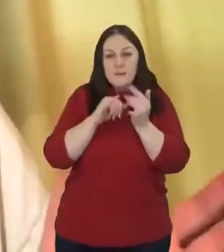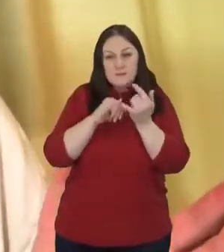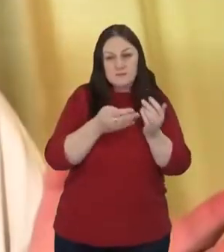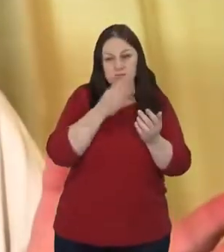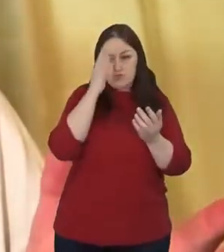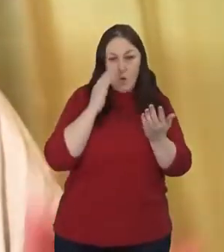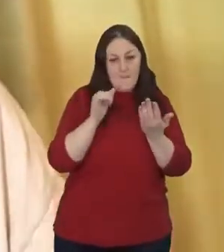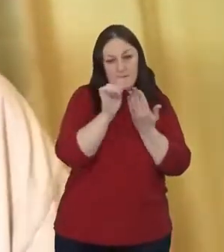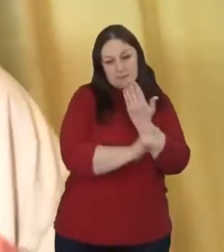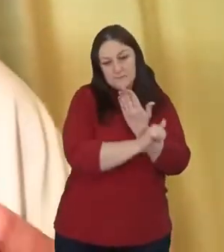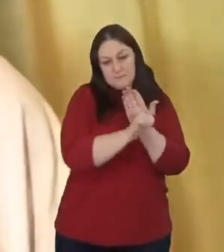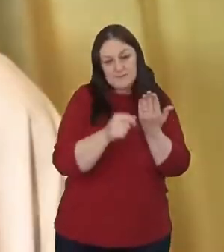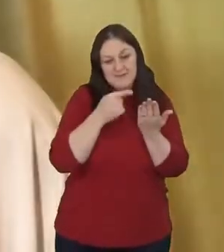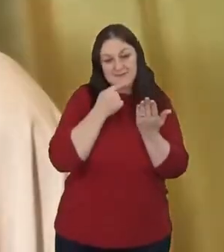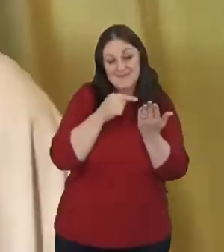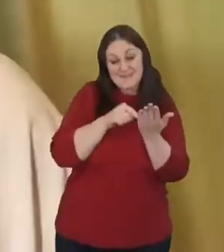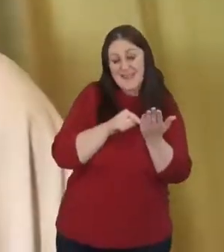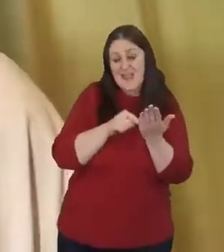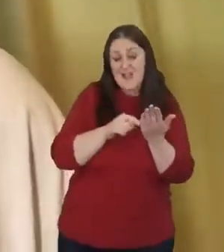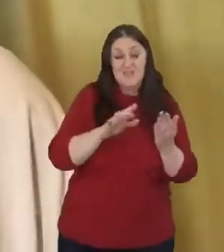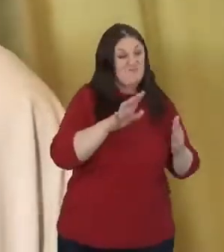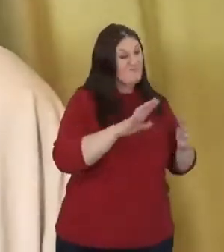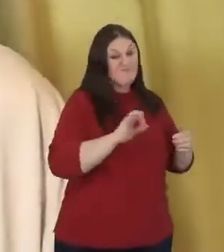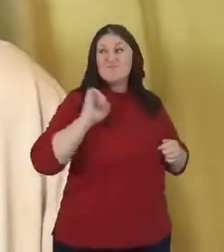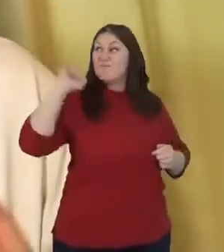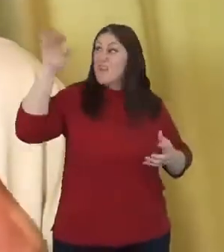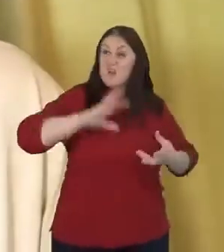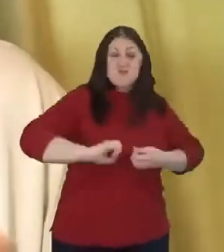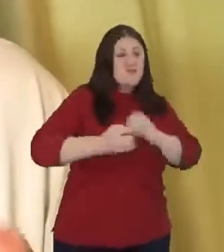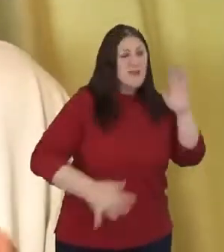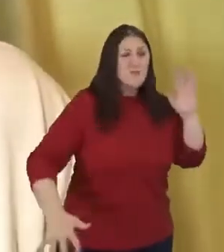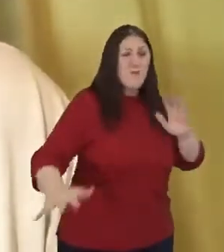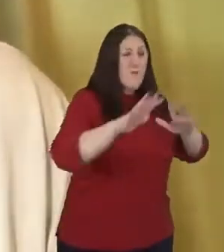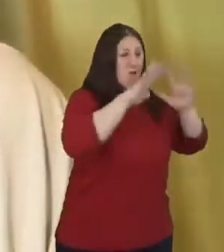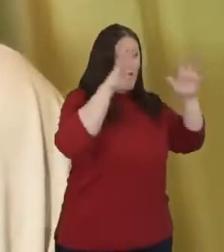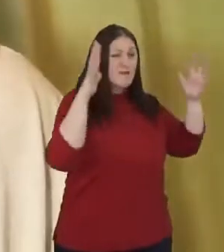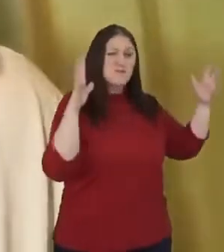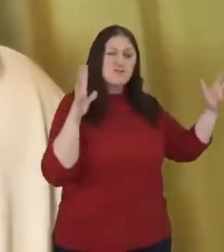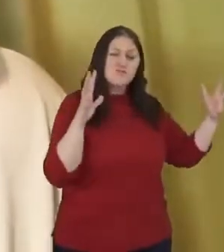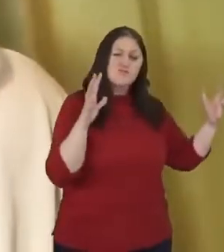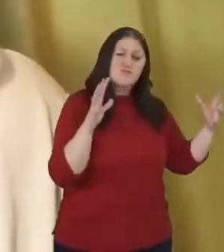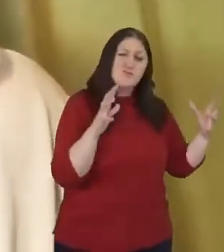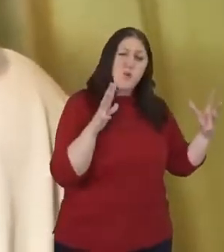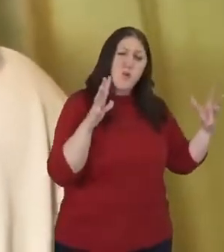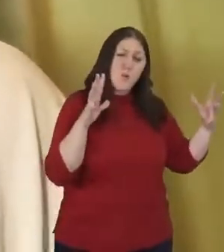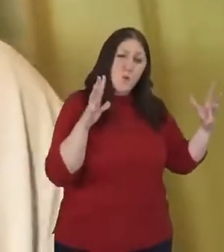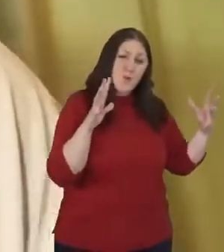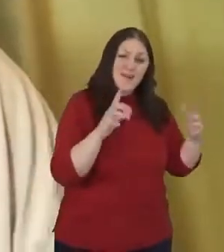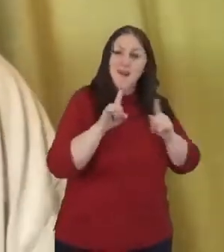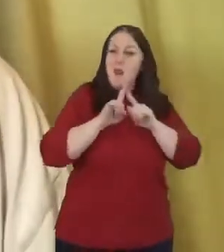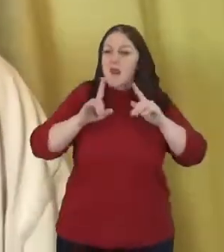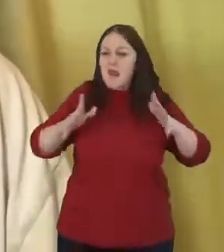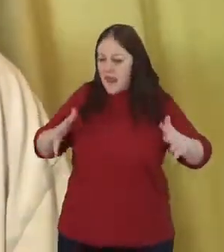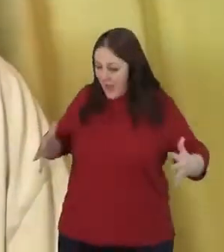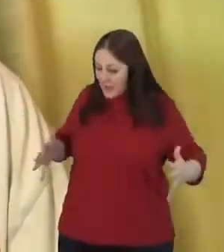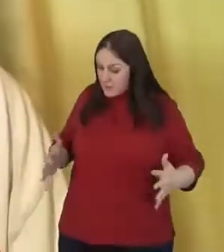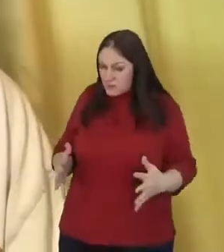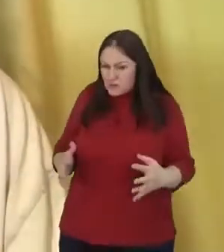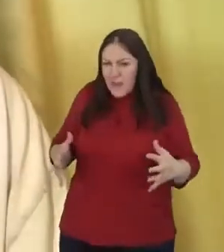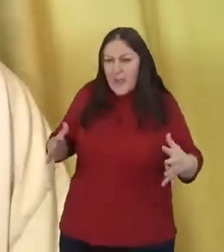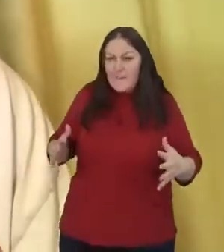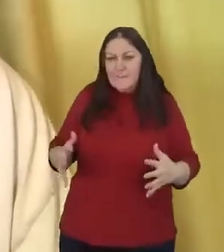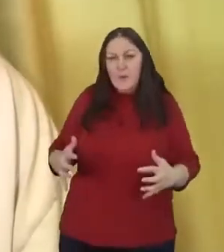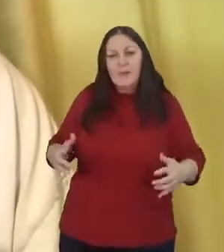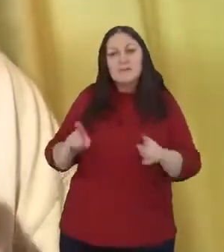creation is groaning as in the pains of childbirth, right? That it